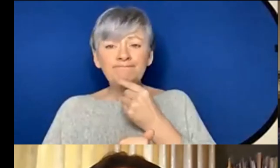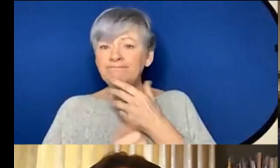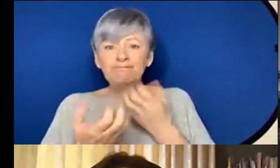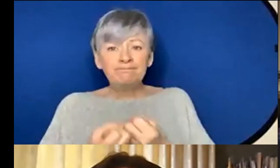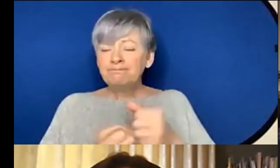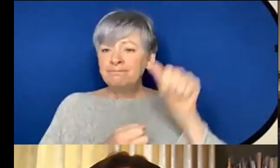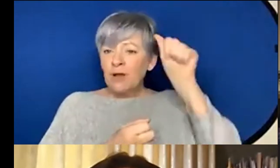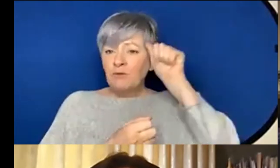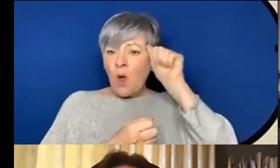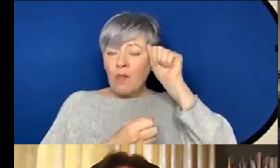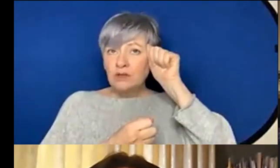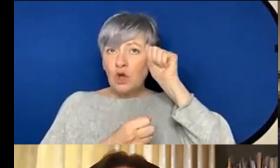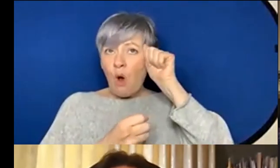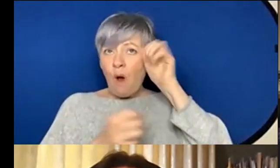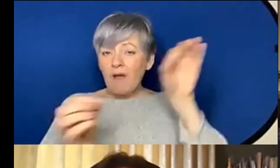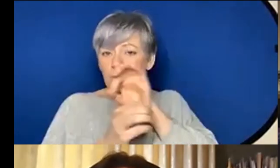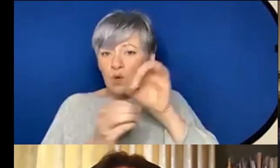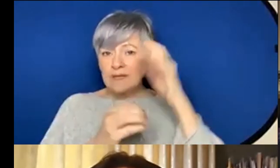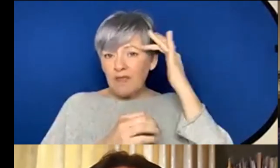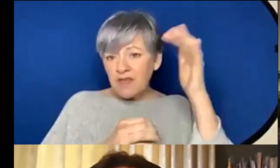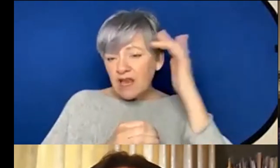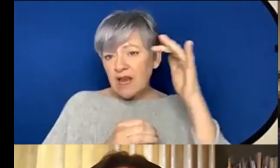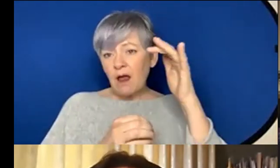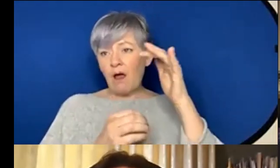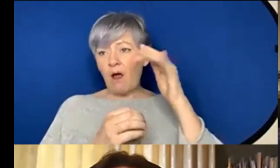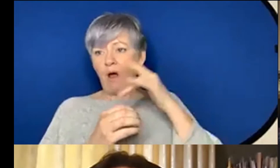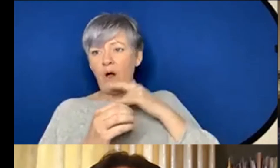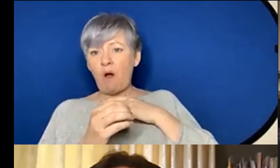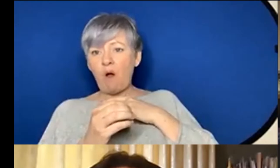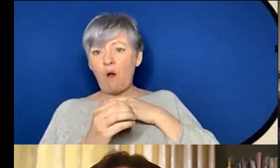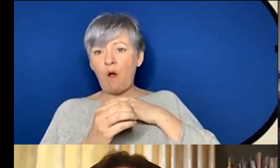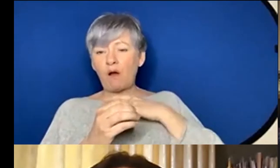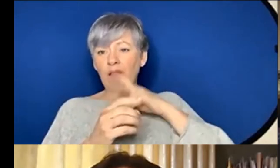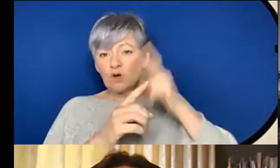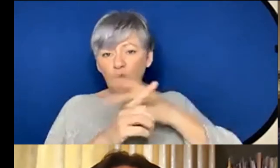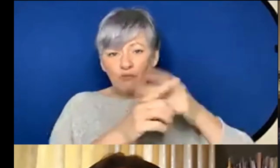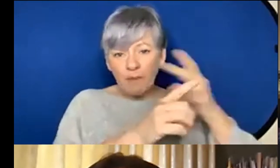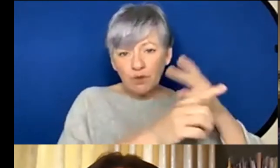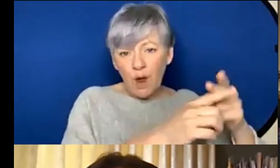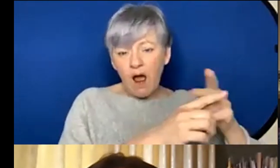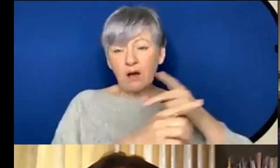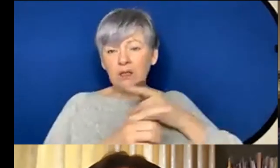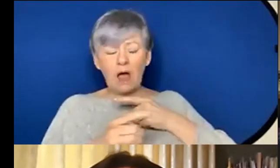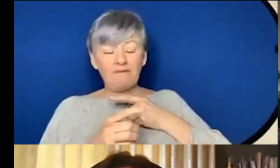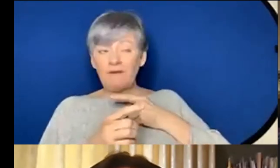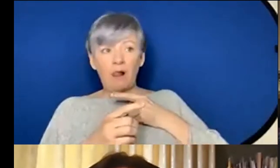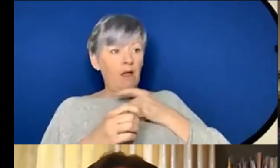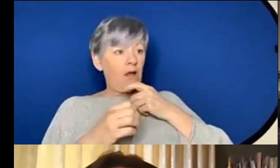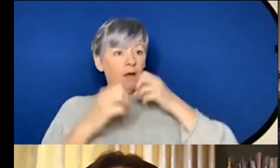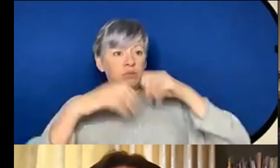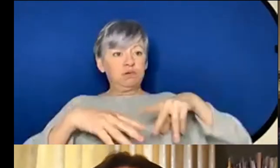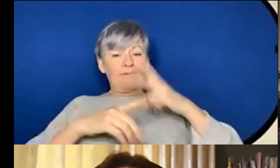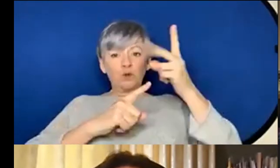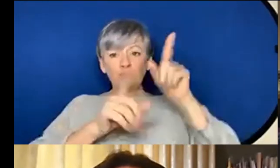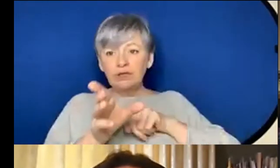music theory or contemporary repertoire and I did feel really out of my depth for about two years um in terms of